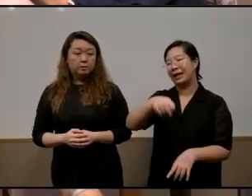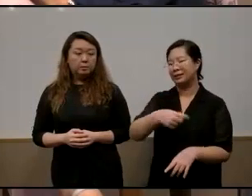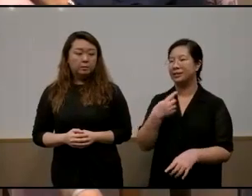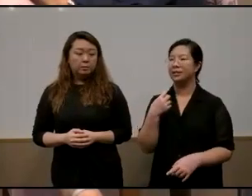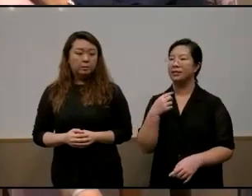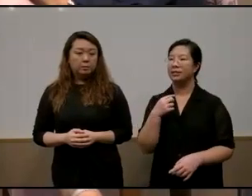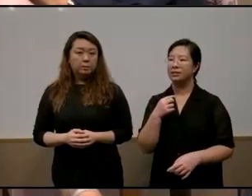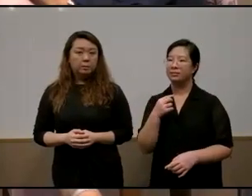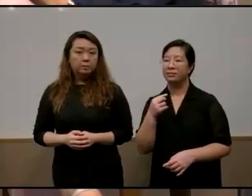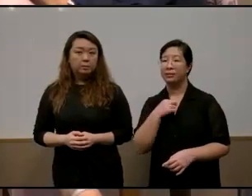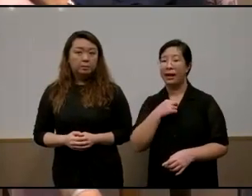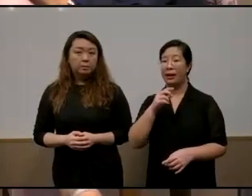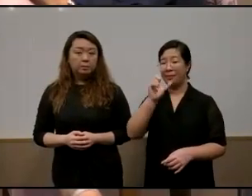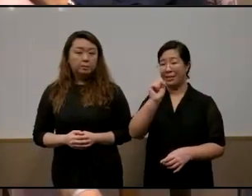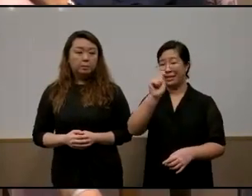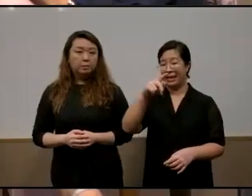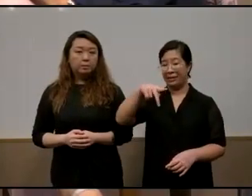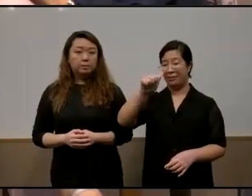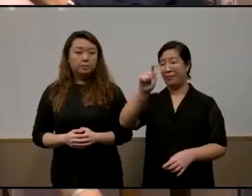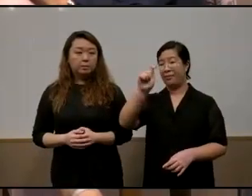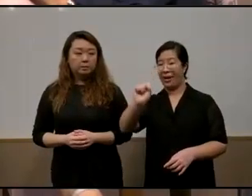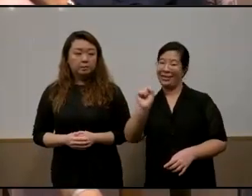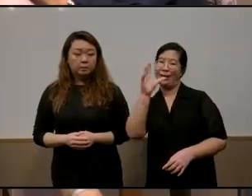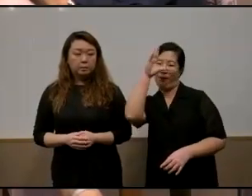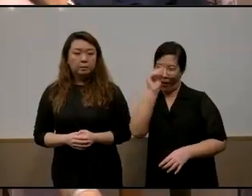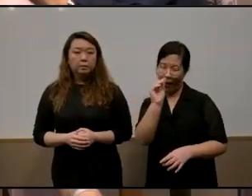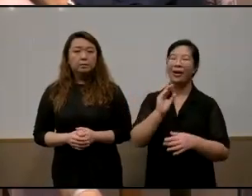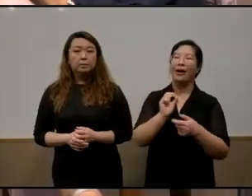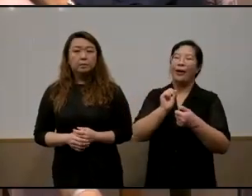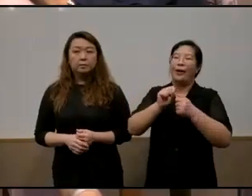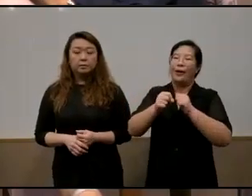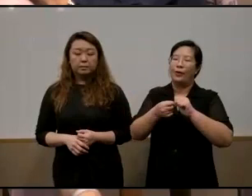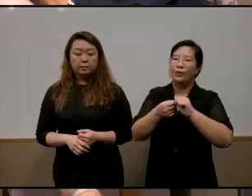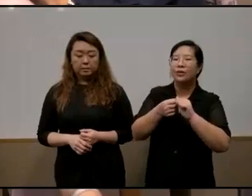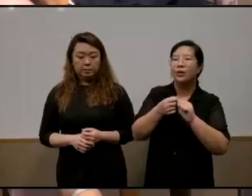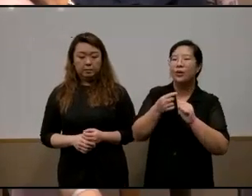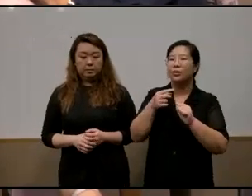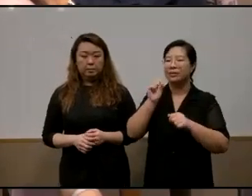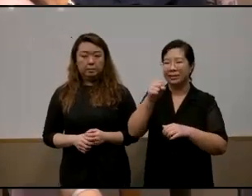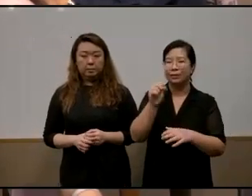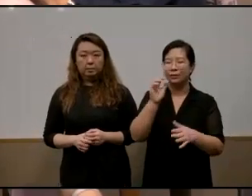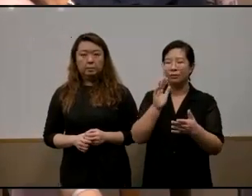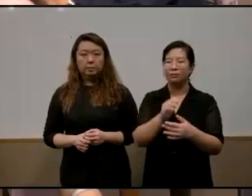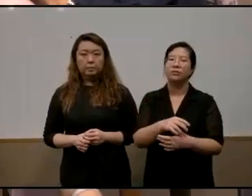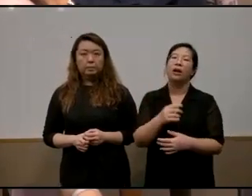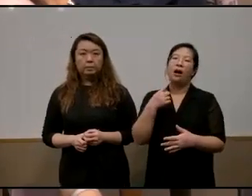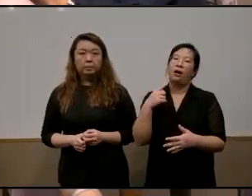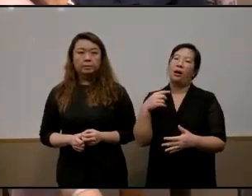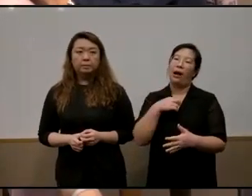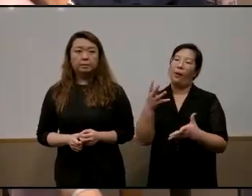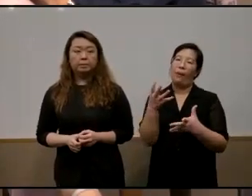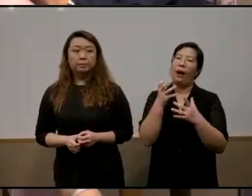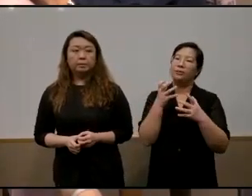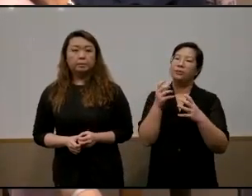simplex boy so i can follow rules you know it's not that bad at school and and i wanted to sort of uh